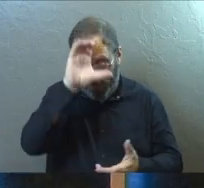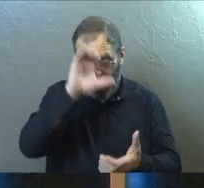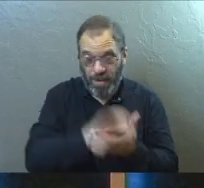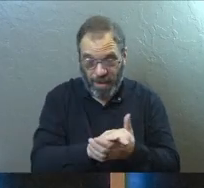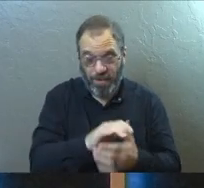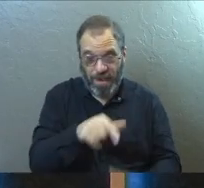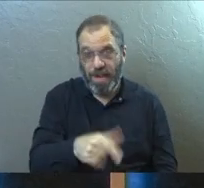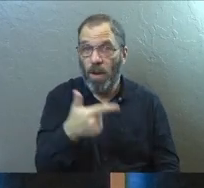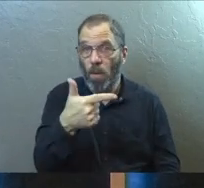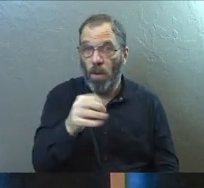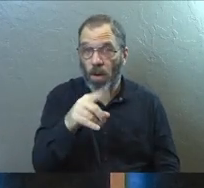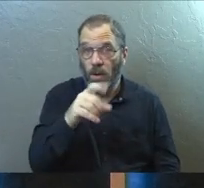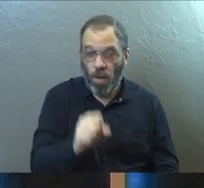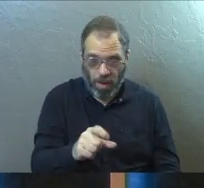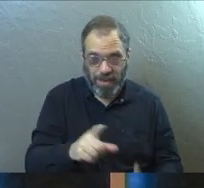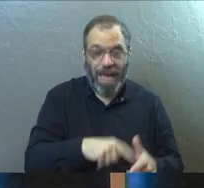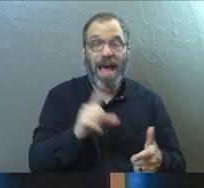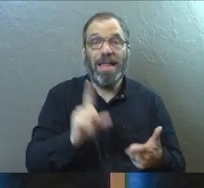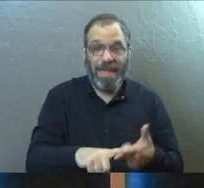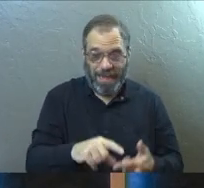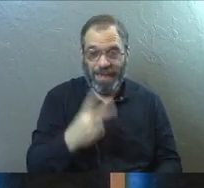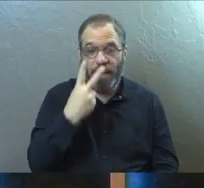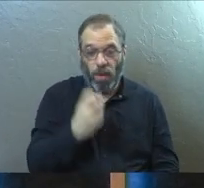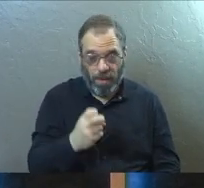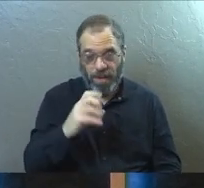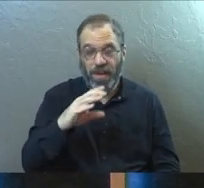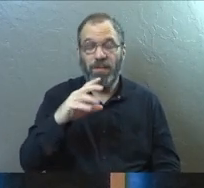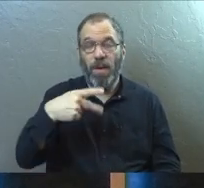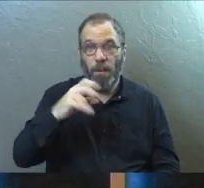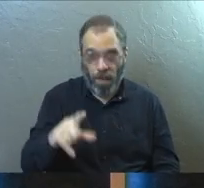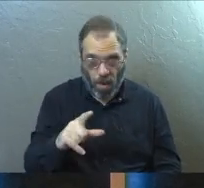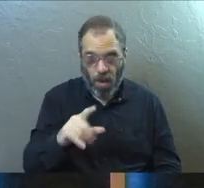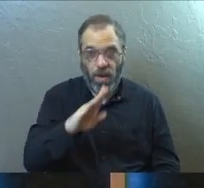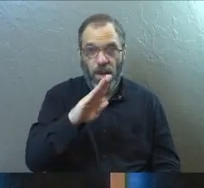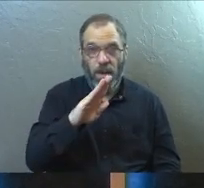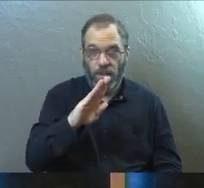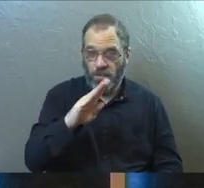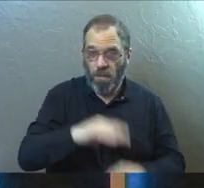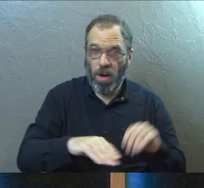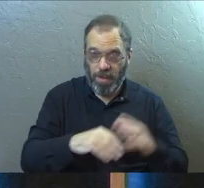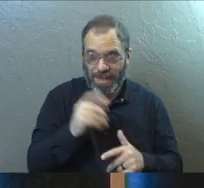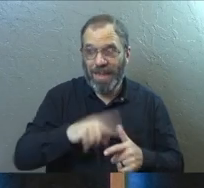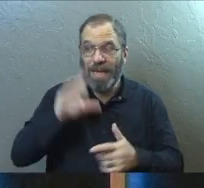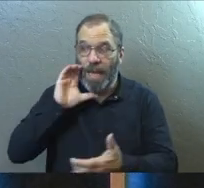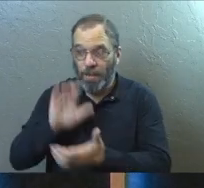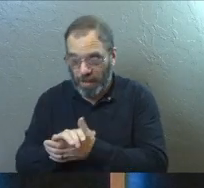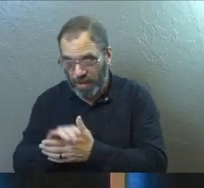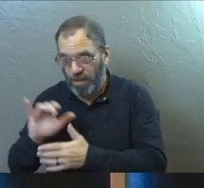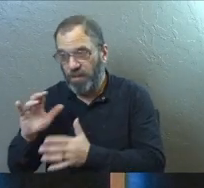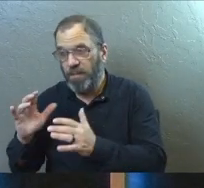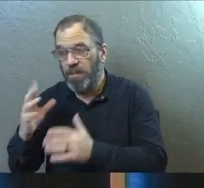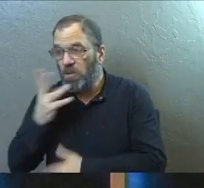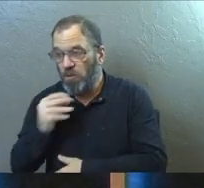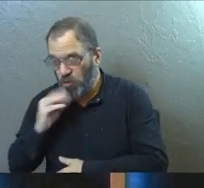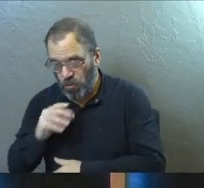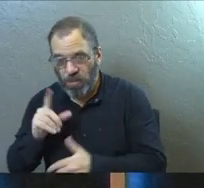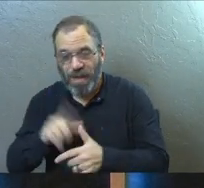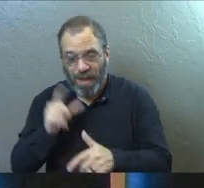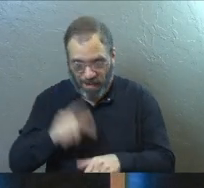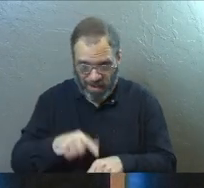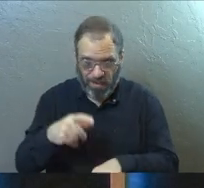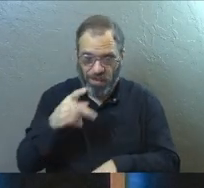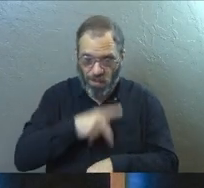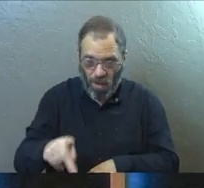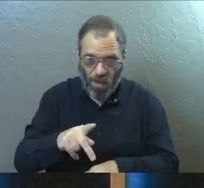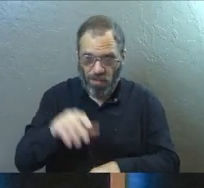to sacrifice to them. Then they don't believe Paul and Barnabas anymore. Instead, they believe the Jews. And then they try to stone Paul. That's a big